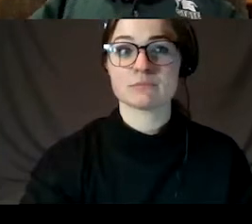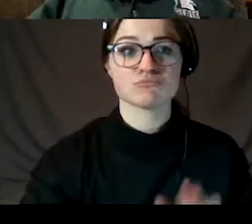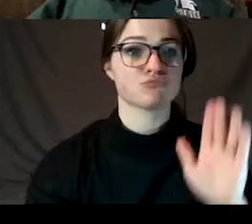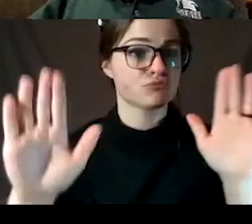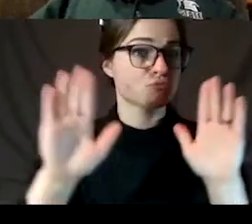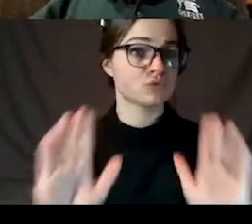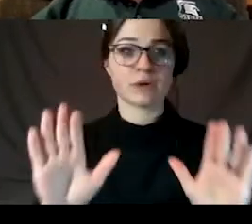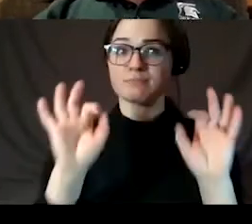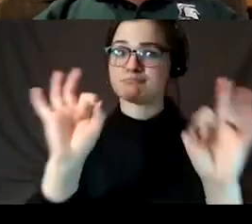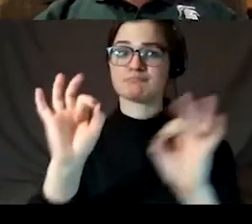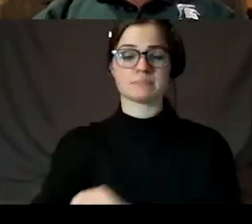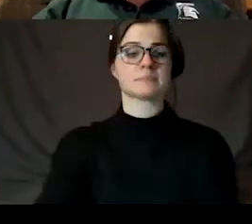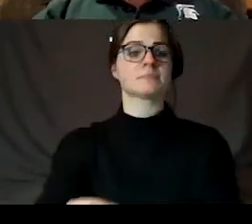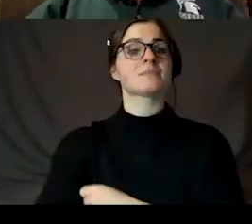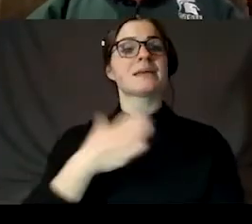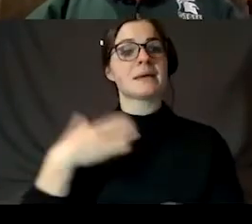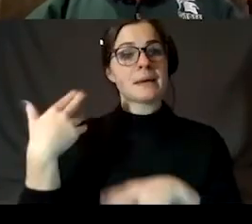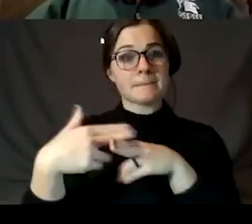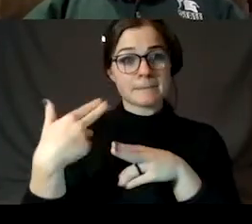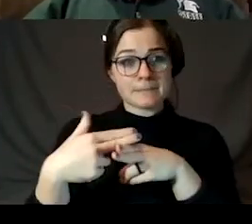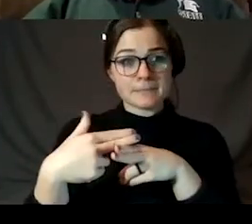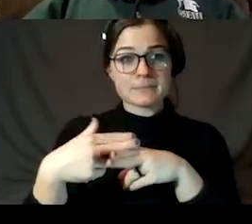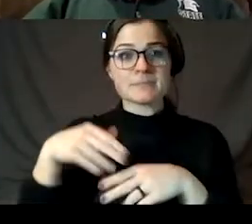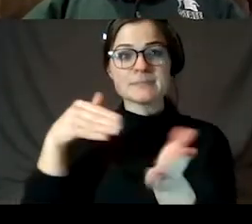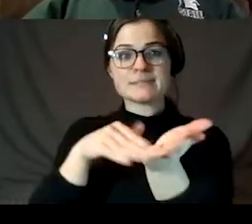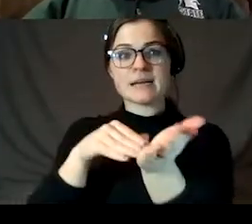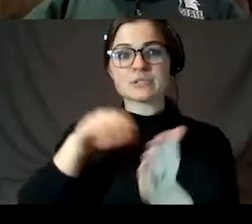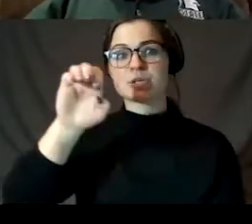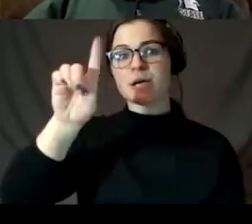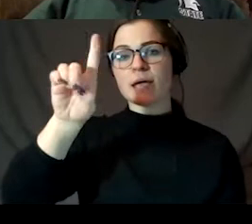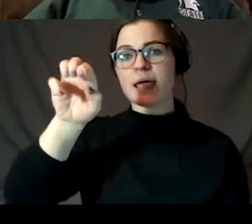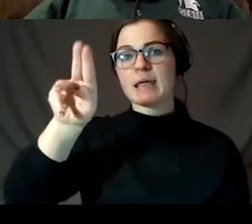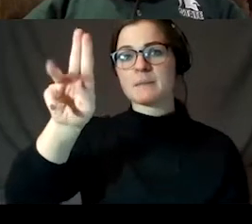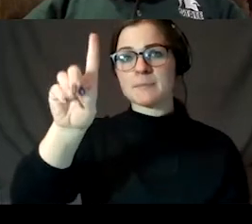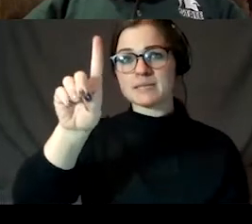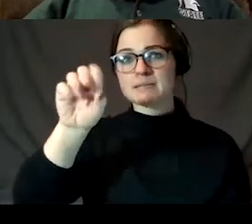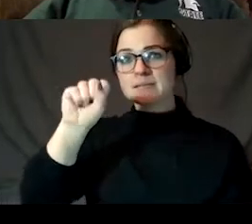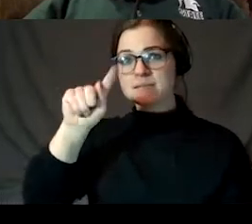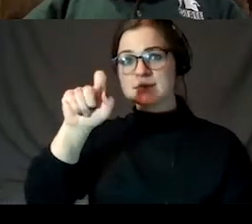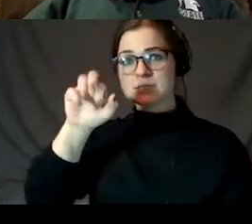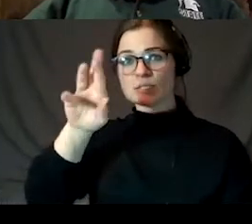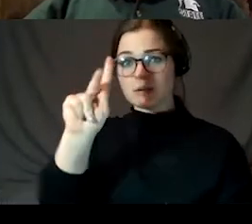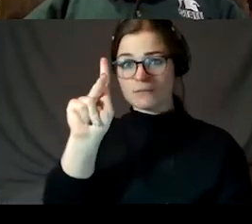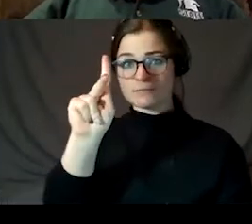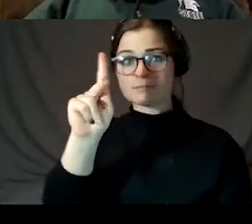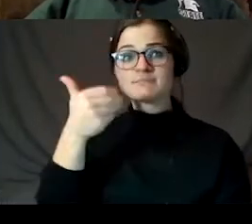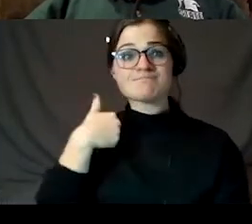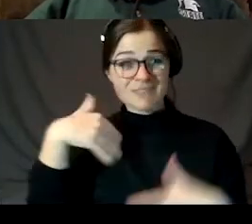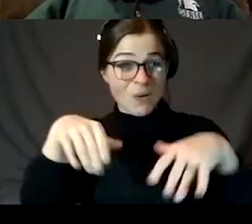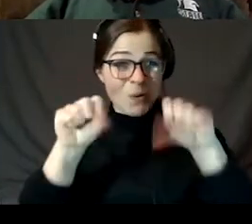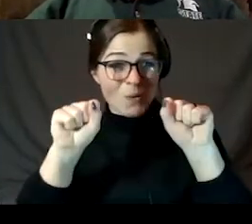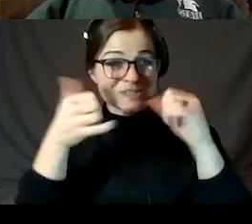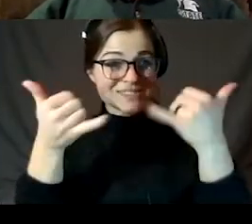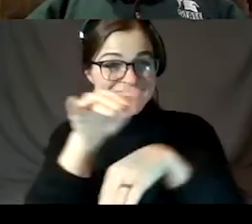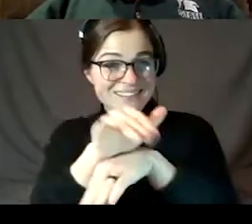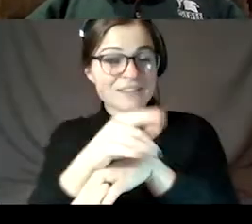All right, my name is Dr. Edmund Stark. I am the host for tonight for the